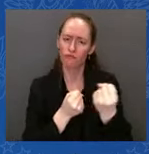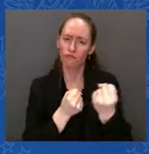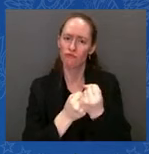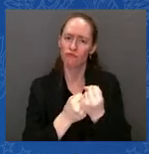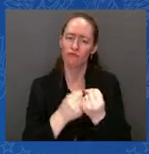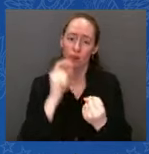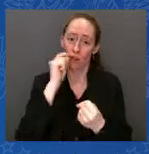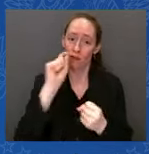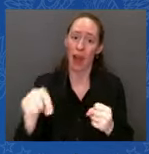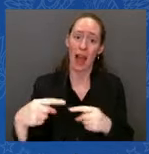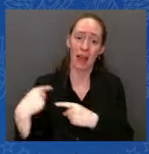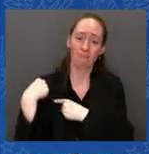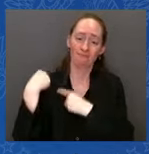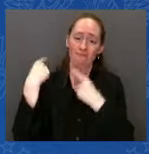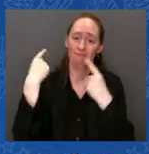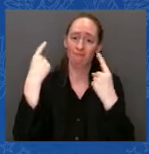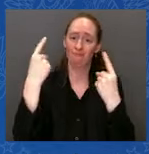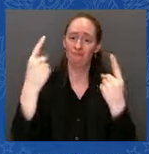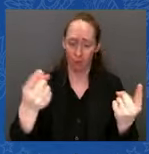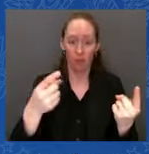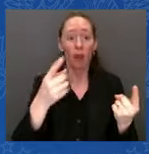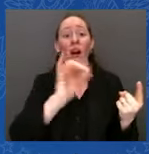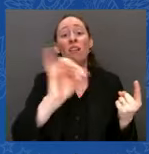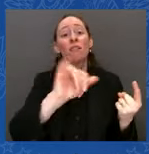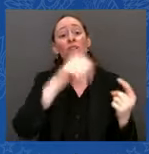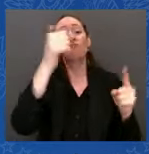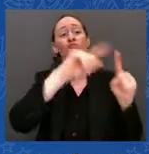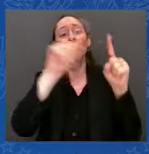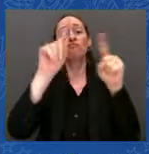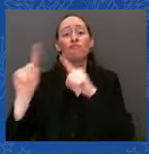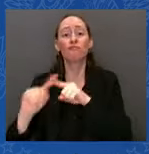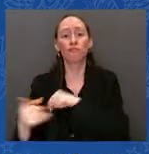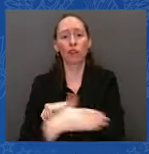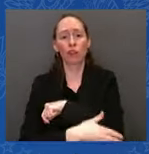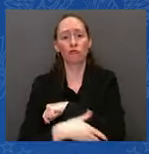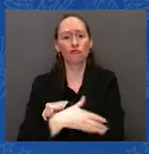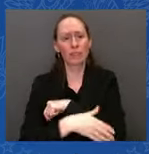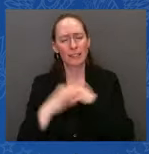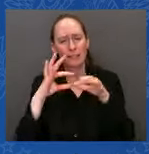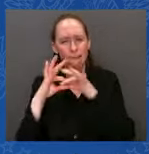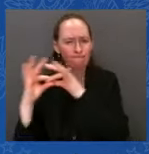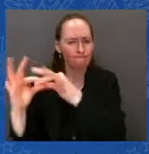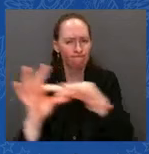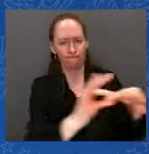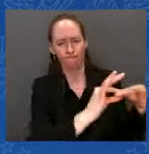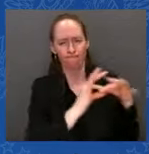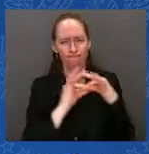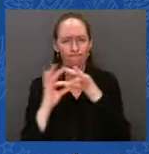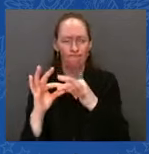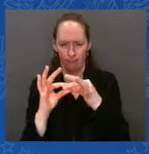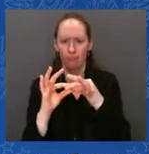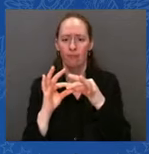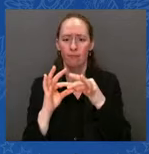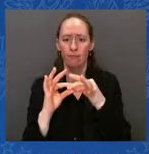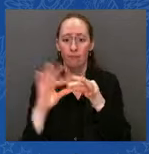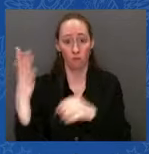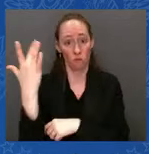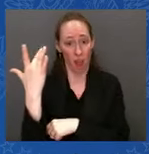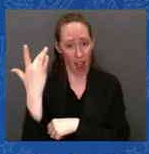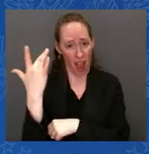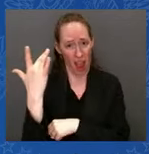the world to make sure the Ukrainian people are in the strongest possible position to defend their nation, their families,